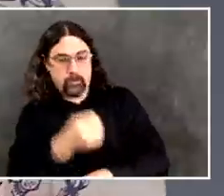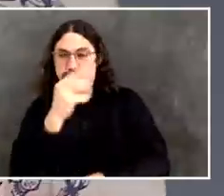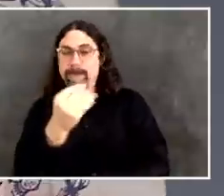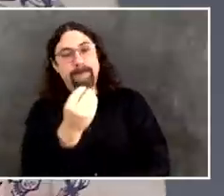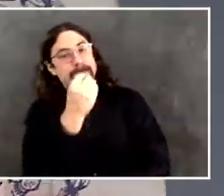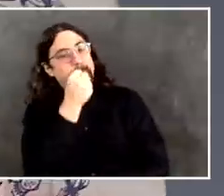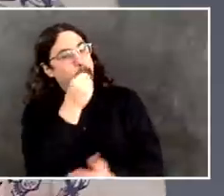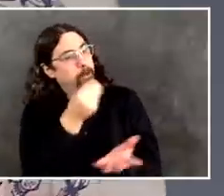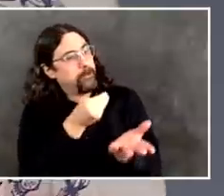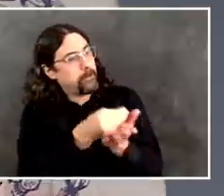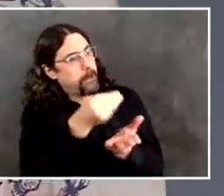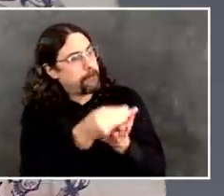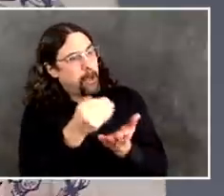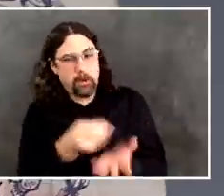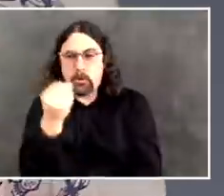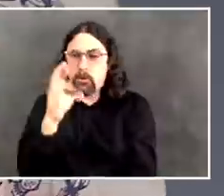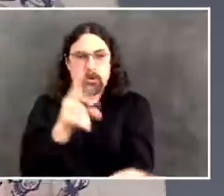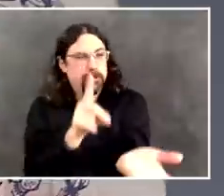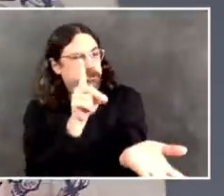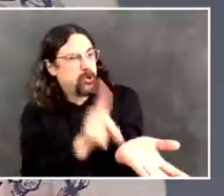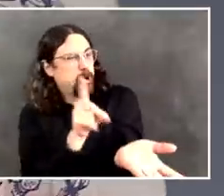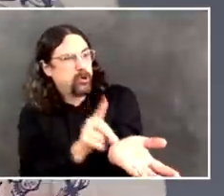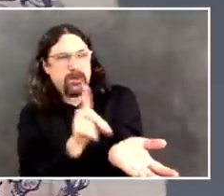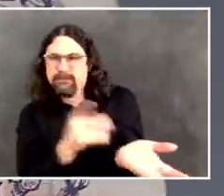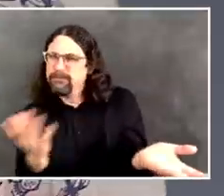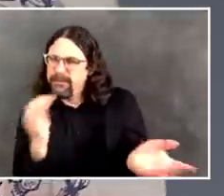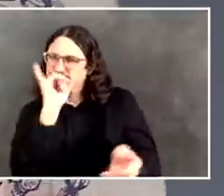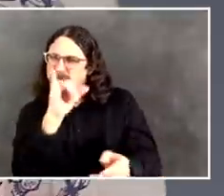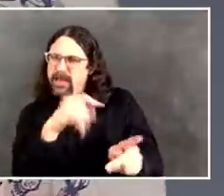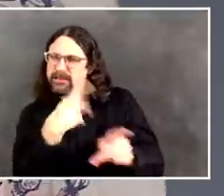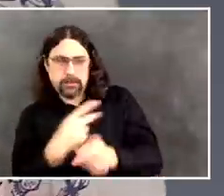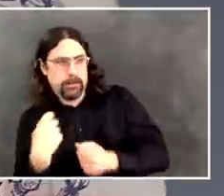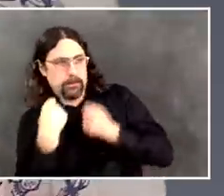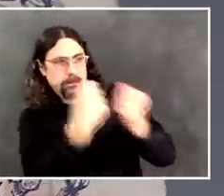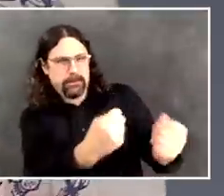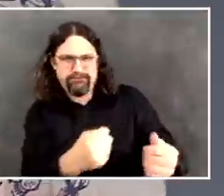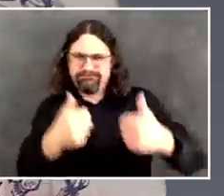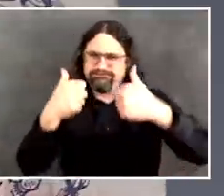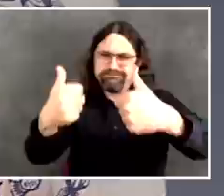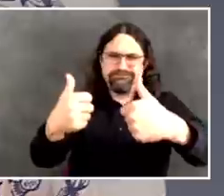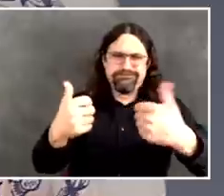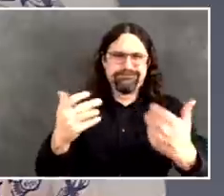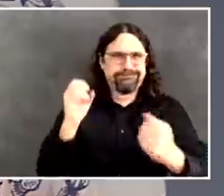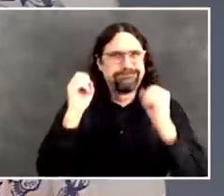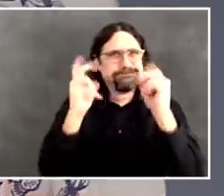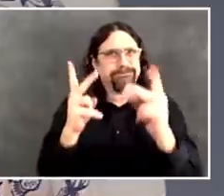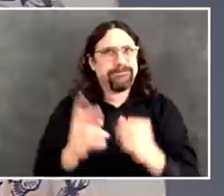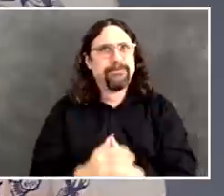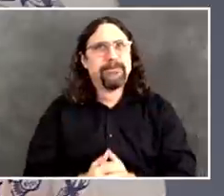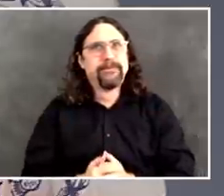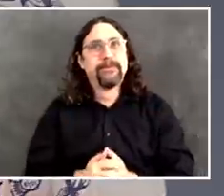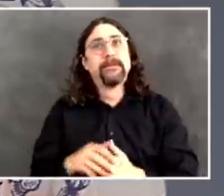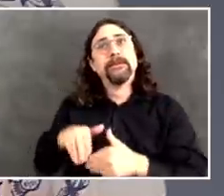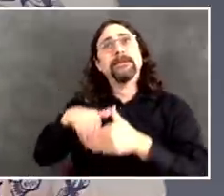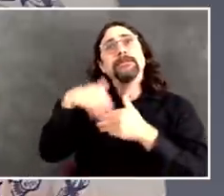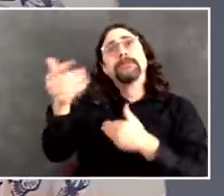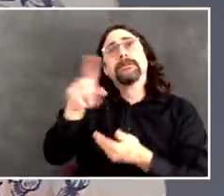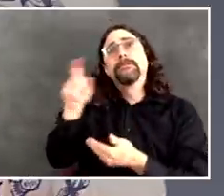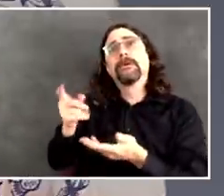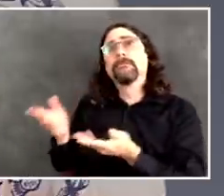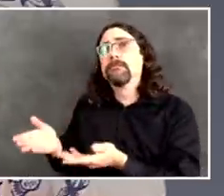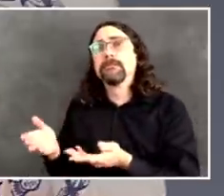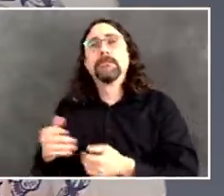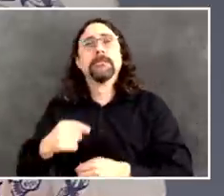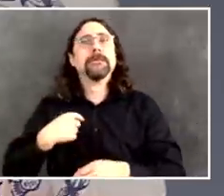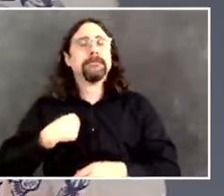from the Advance is up next. Sydney? Hey, Mr. Mayor. So you've been citing these three indicators for the last several days of